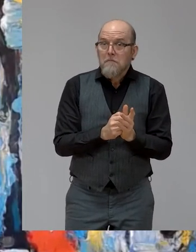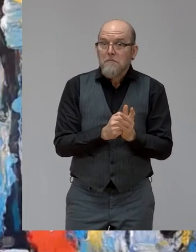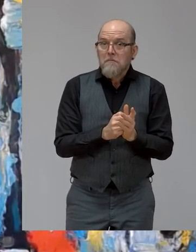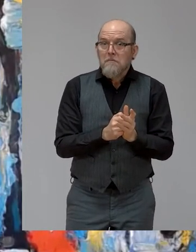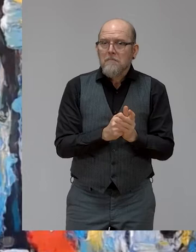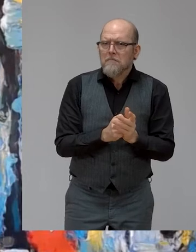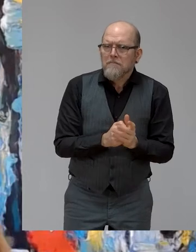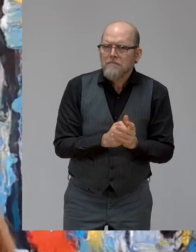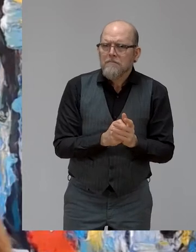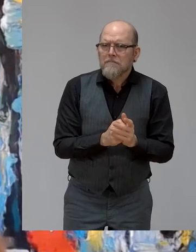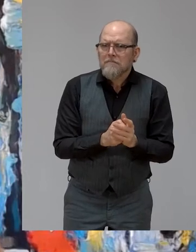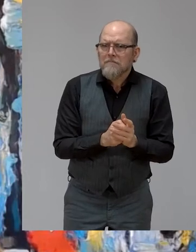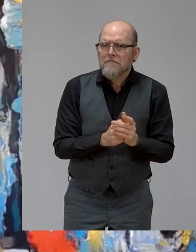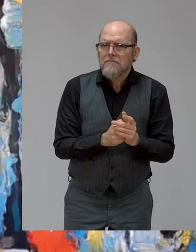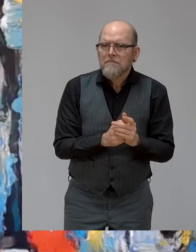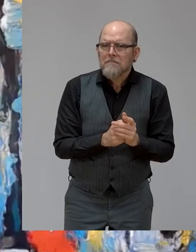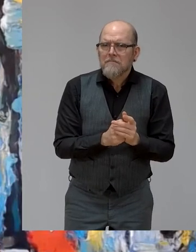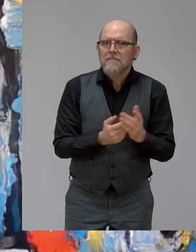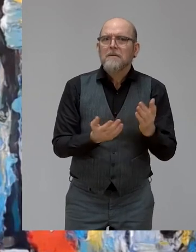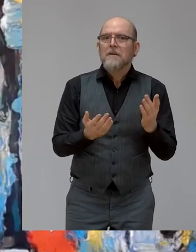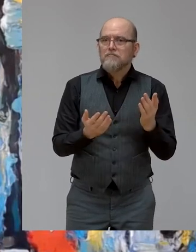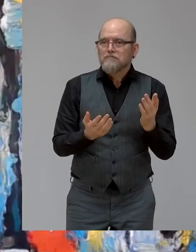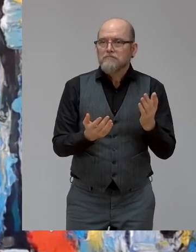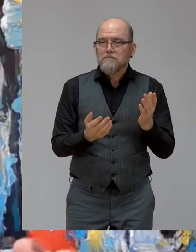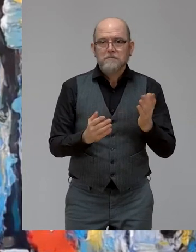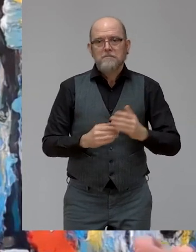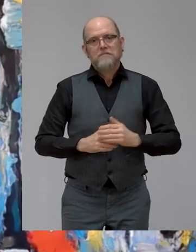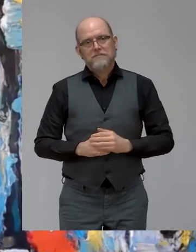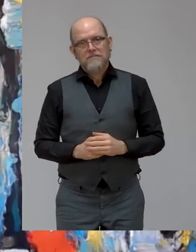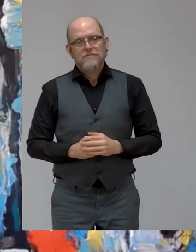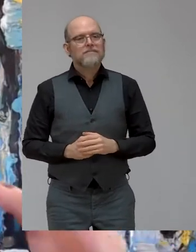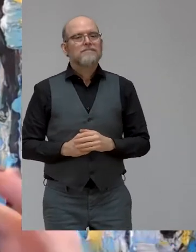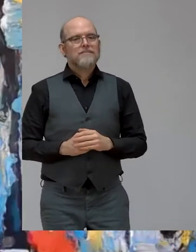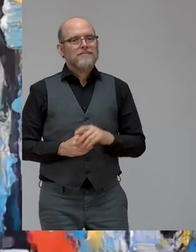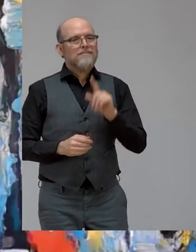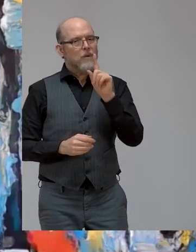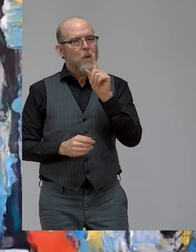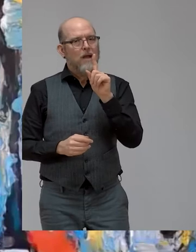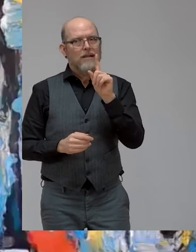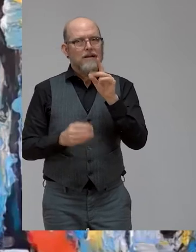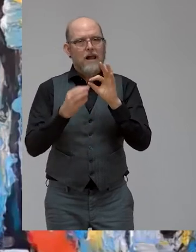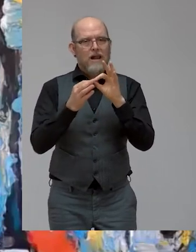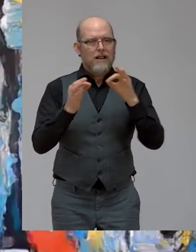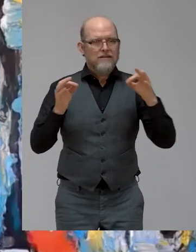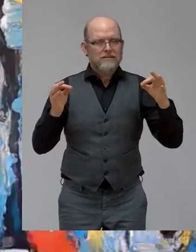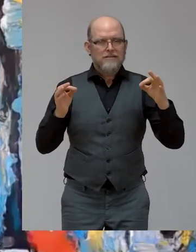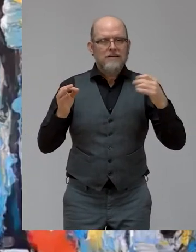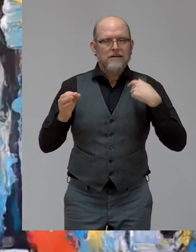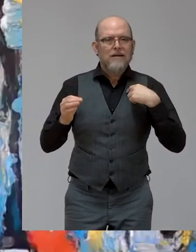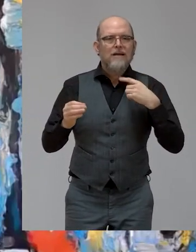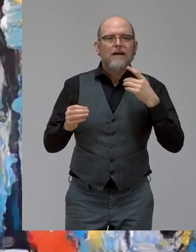The most the most talked phrase in 2020. Martin, you are muted, please.